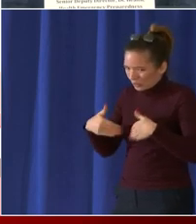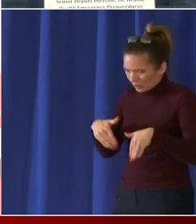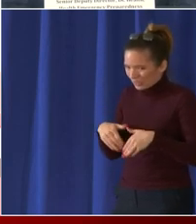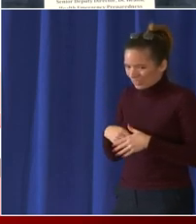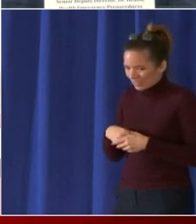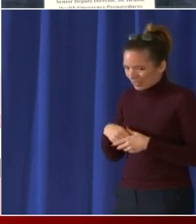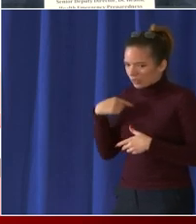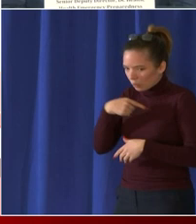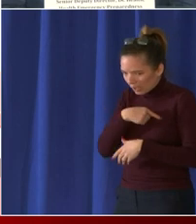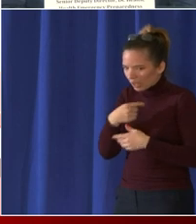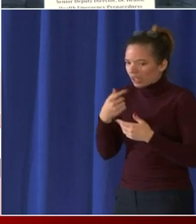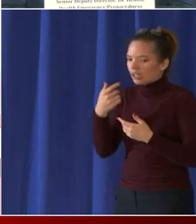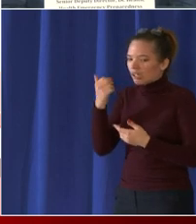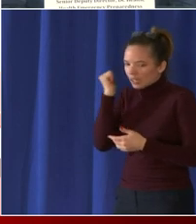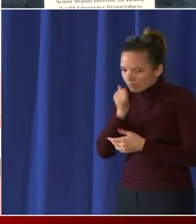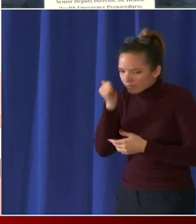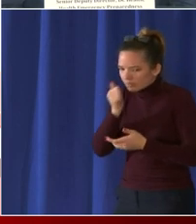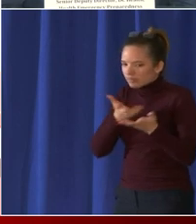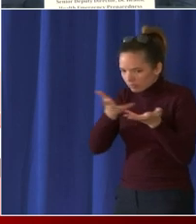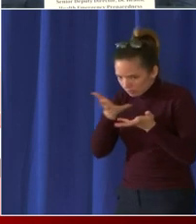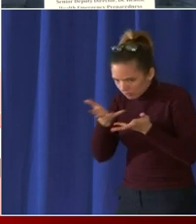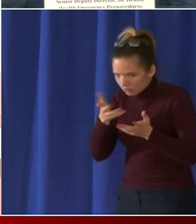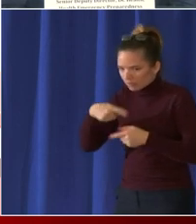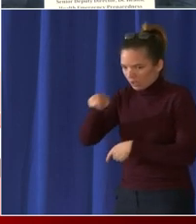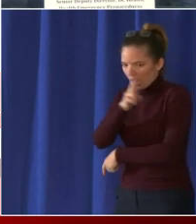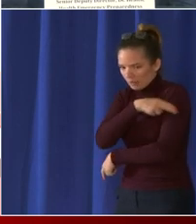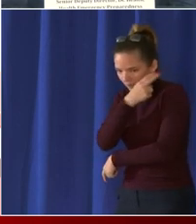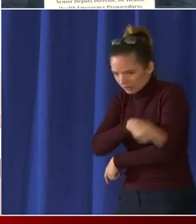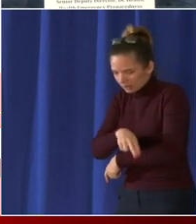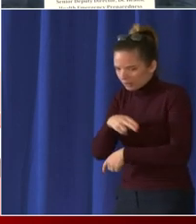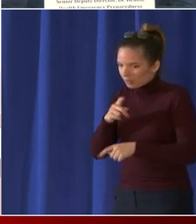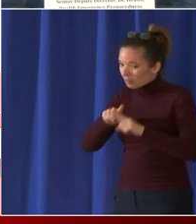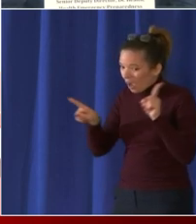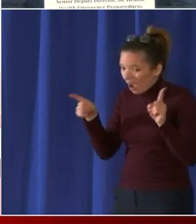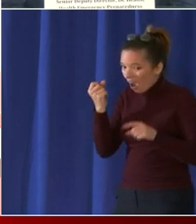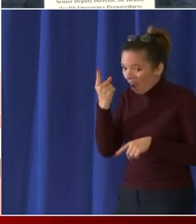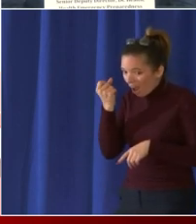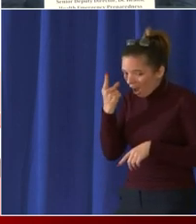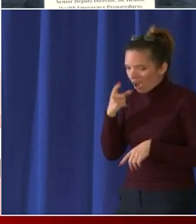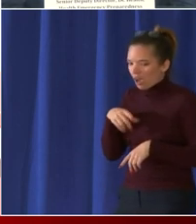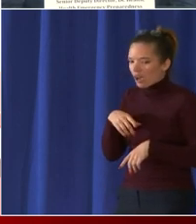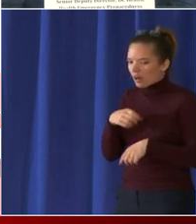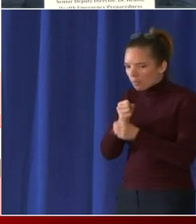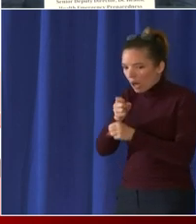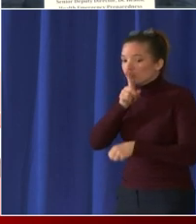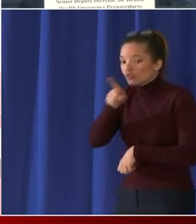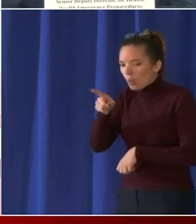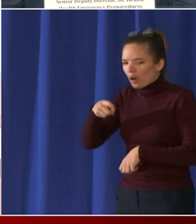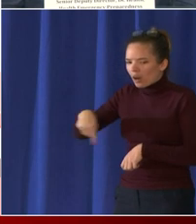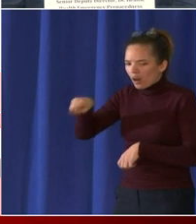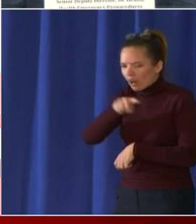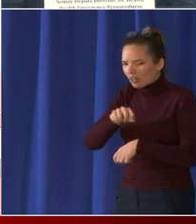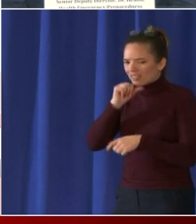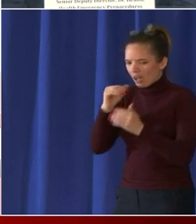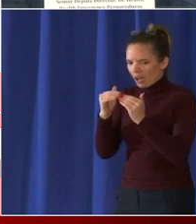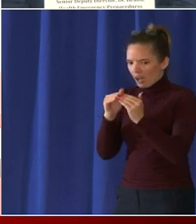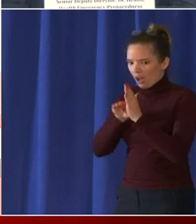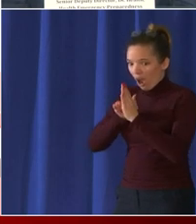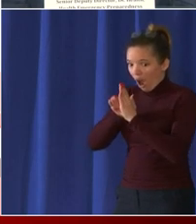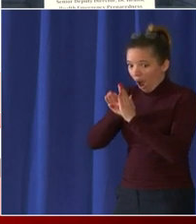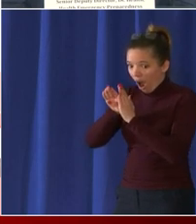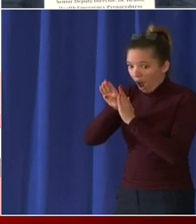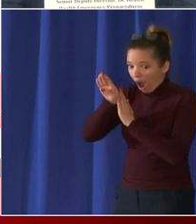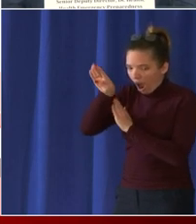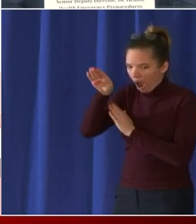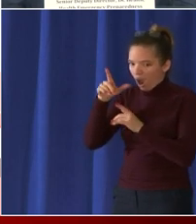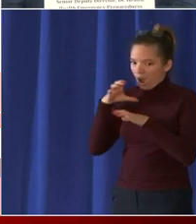with them but we're trying to make sure that we're not adding any additional burden to them and we're seeing a lot of individuals that present to the er uh